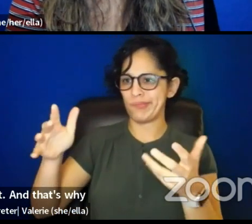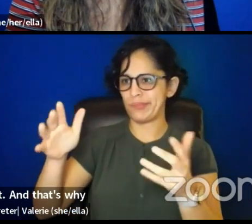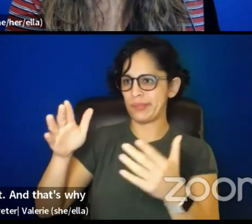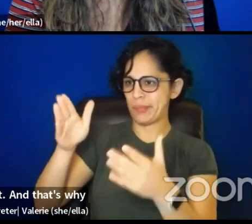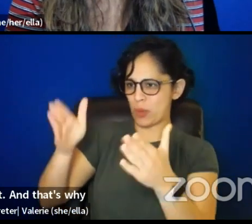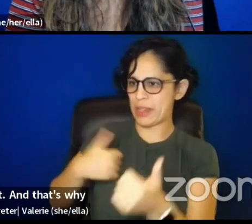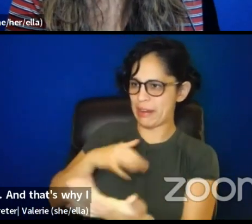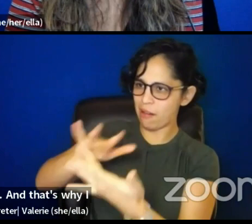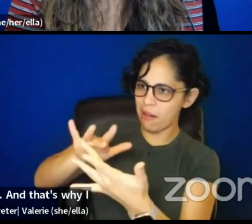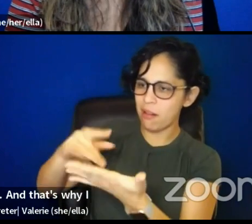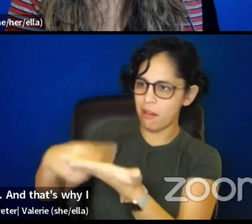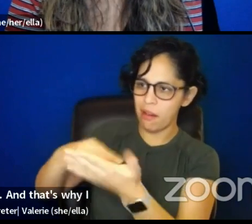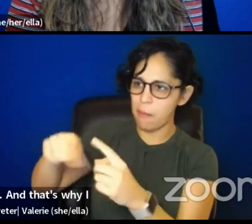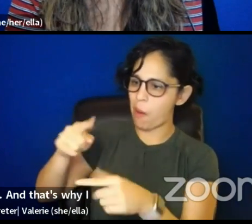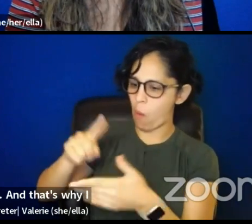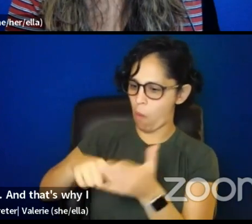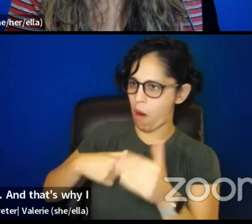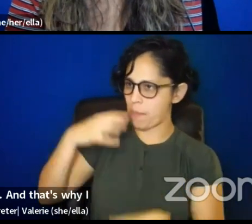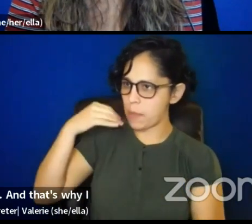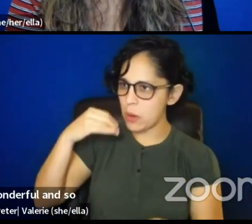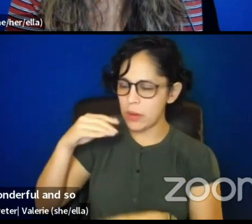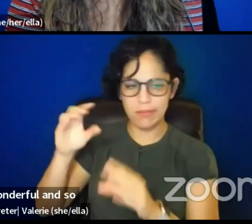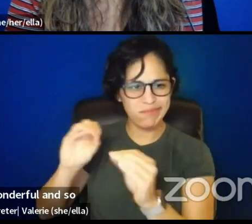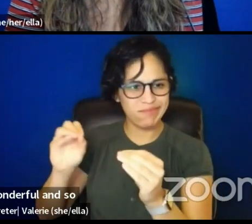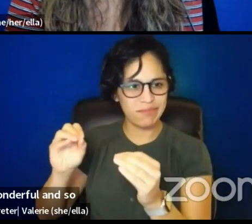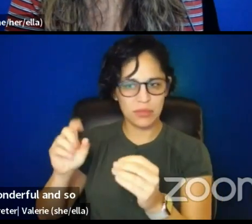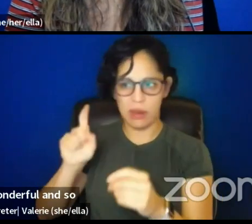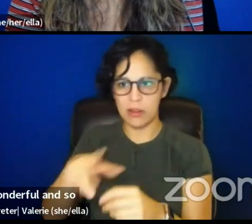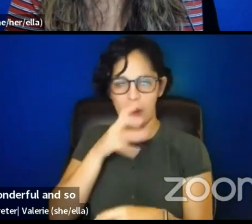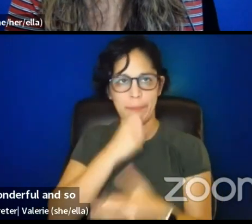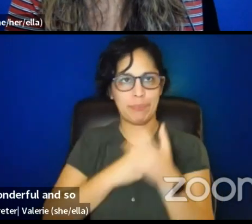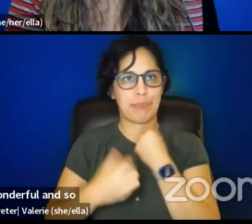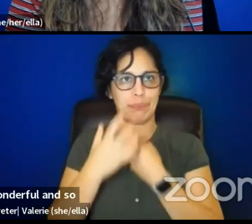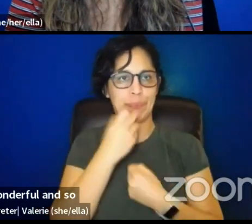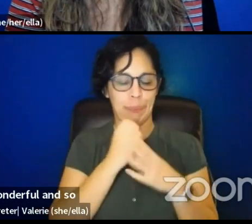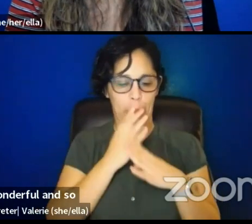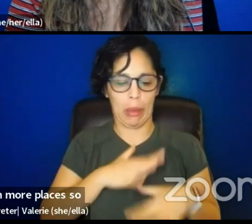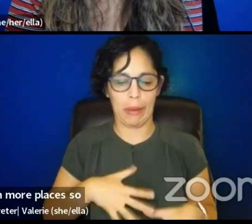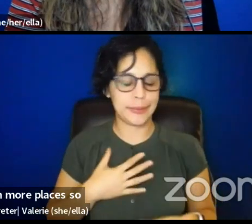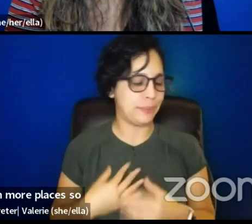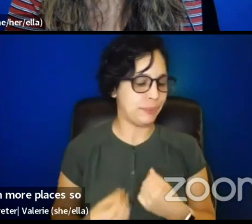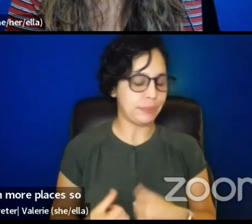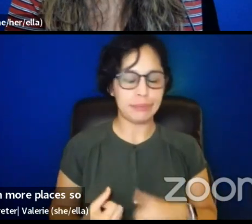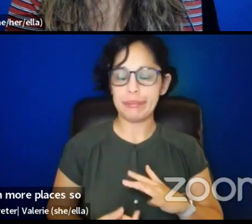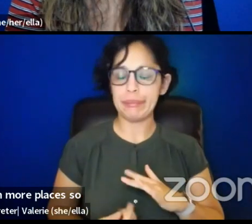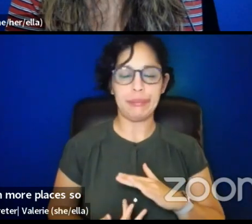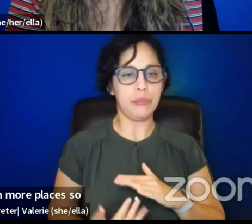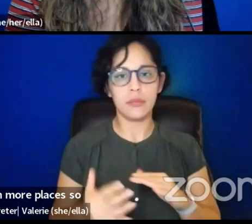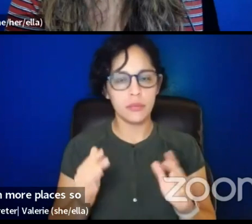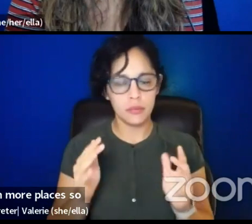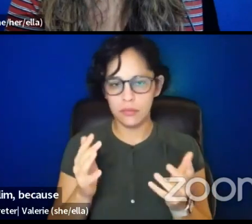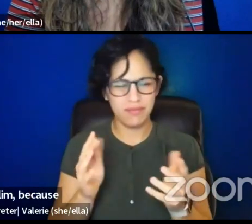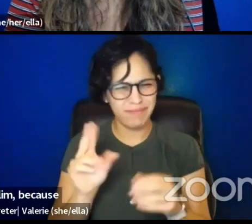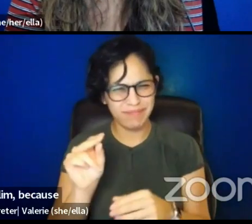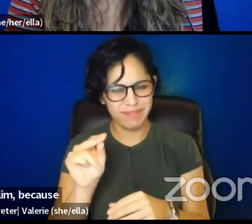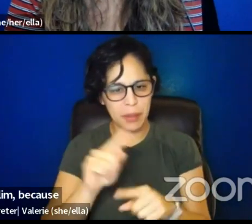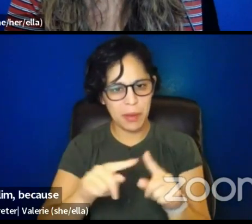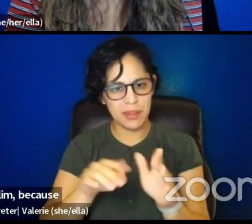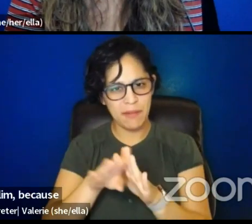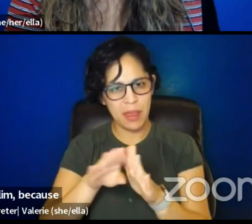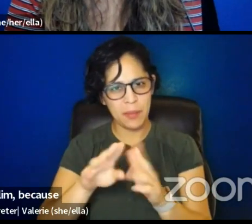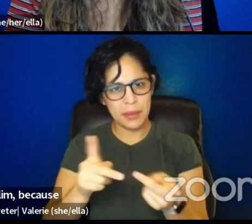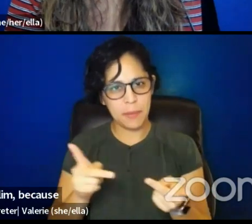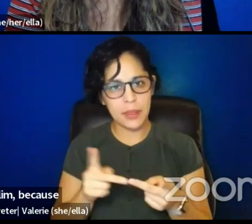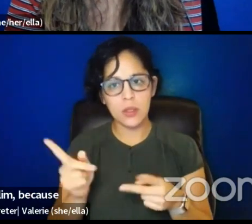wonderful and so important, but, um, they need to exist in more places so that we can feel affirmed and less lonely because the challenges of